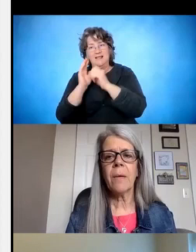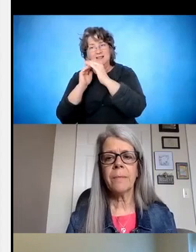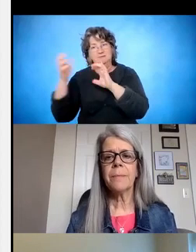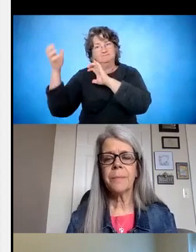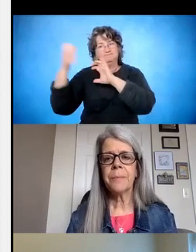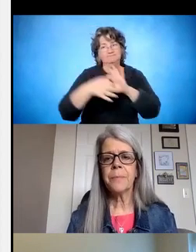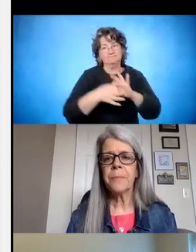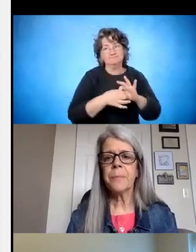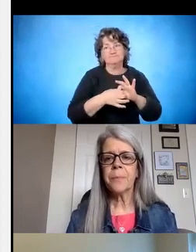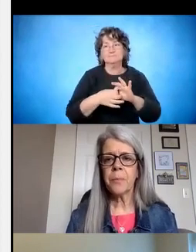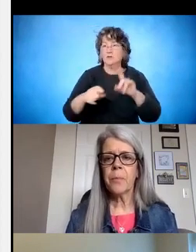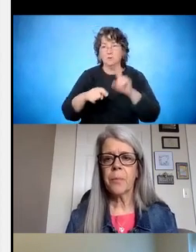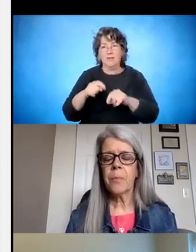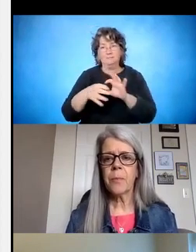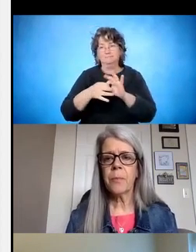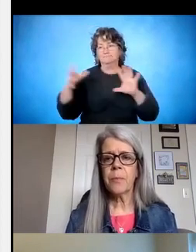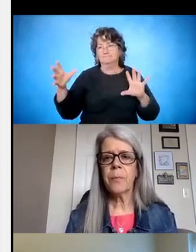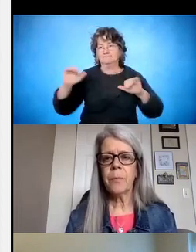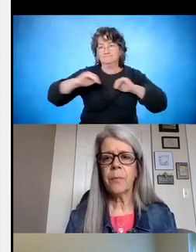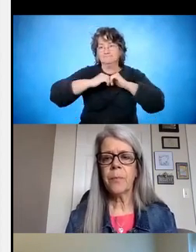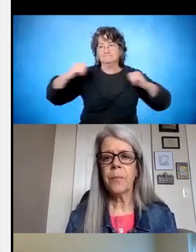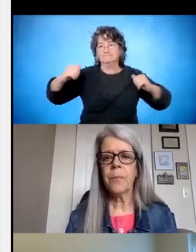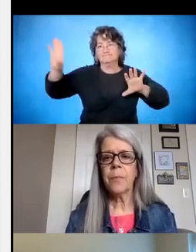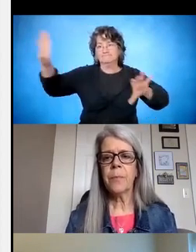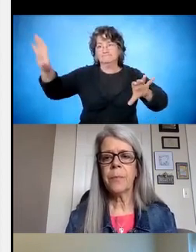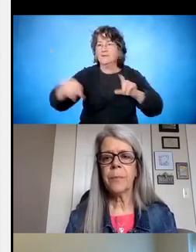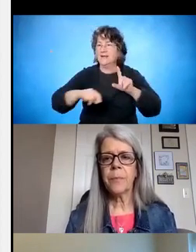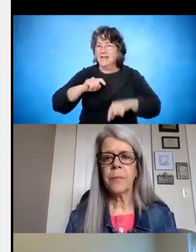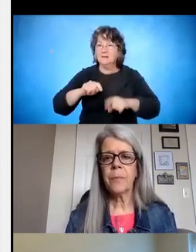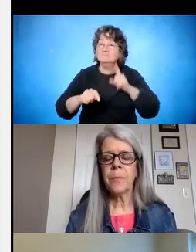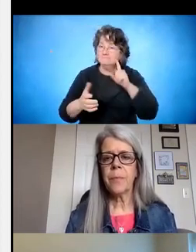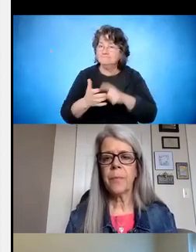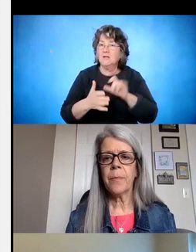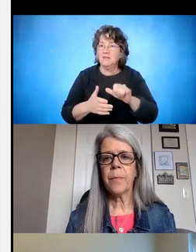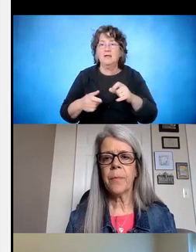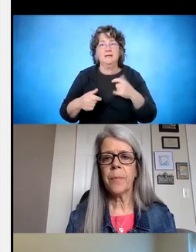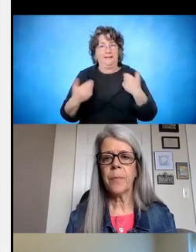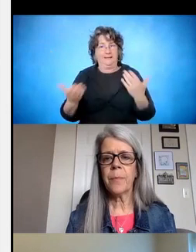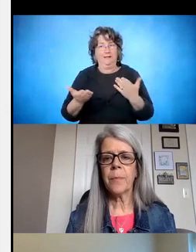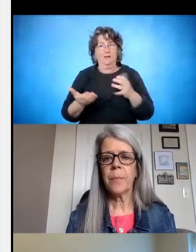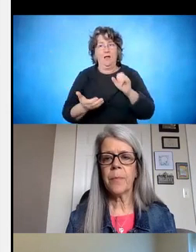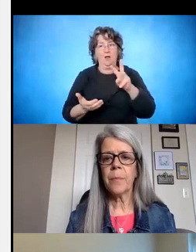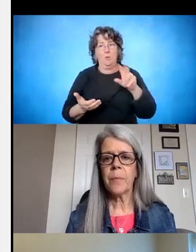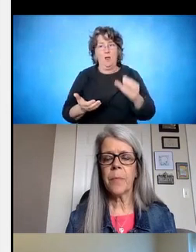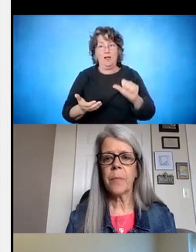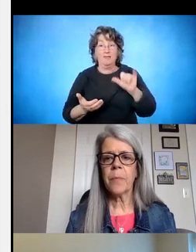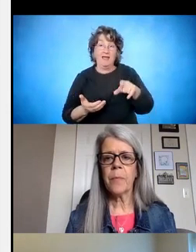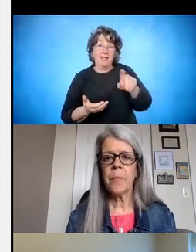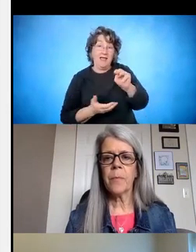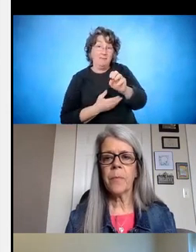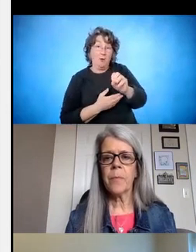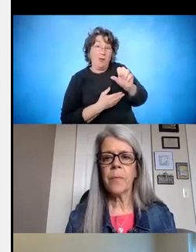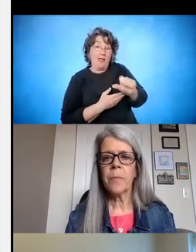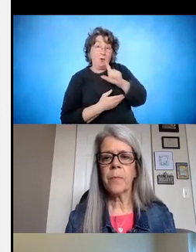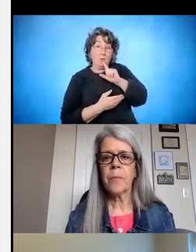hand, and you can't have one without the other is what we found out in Iowa. This MOA overall helps us define the